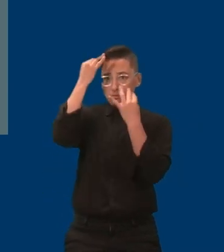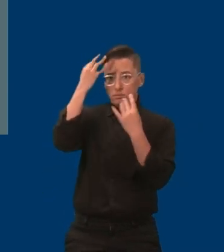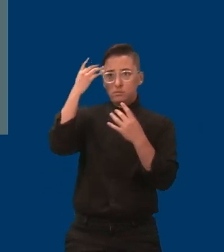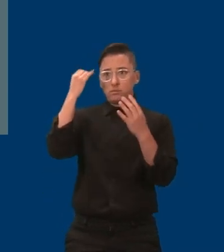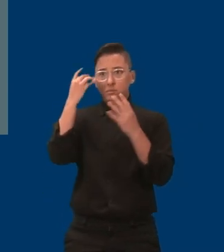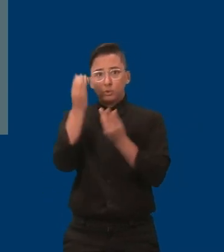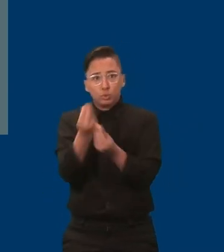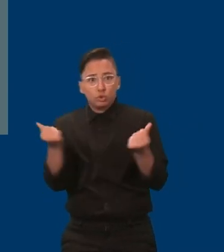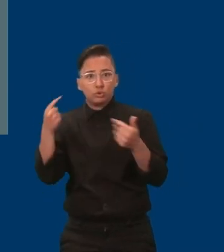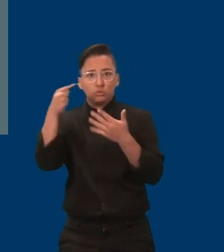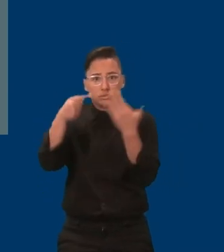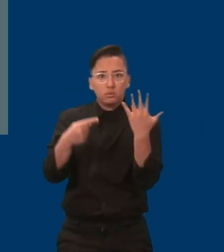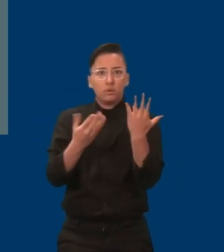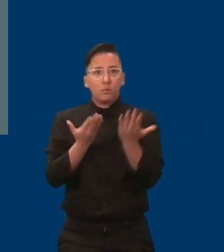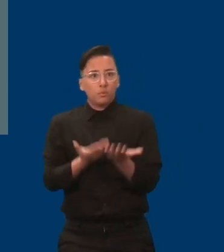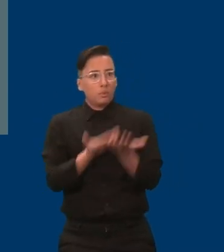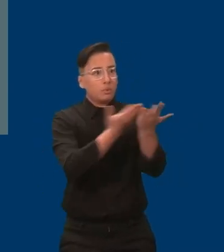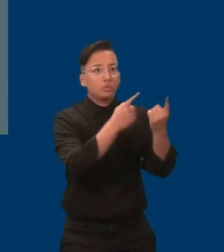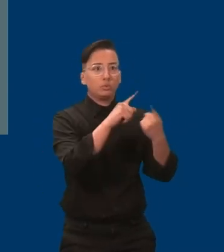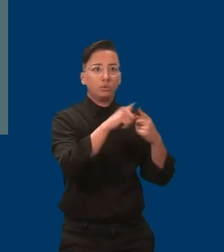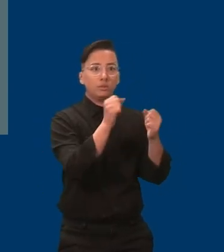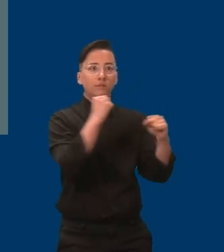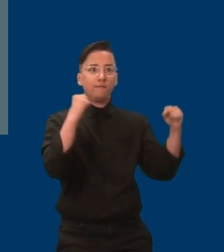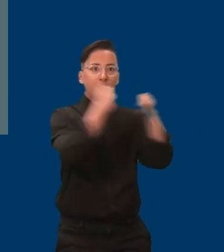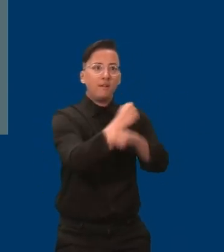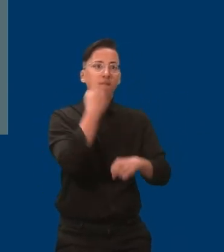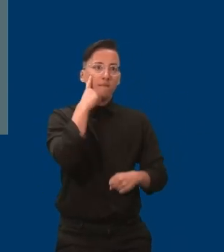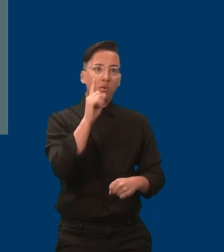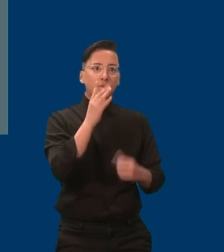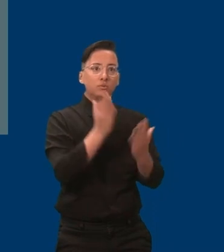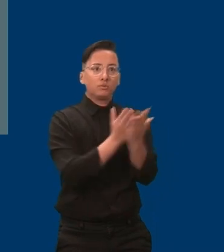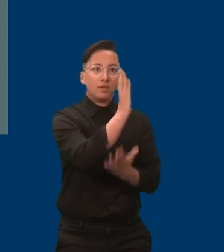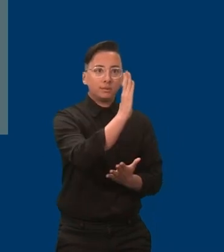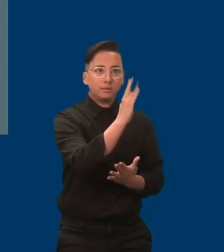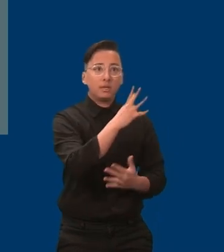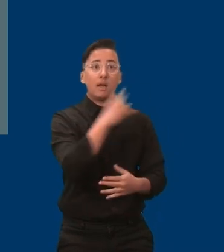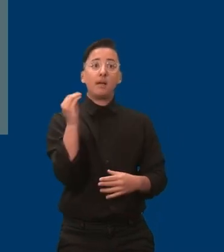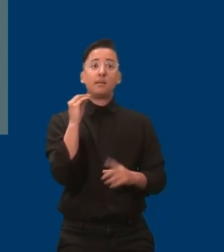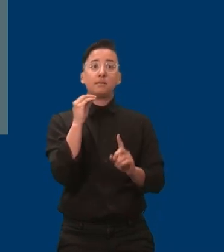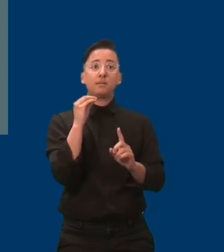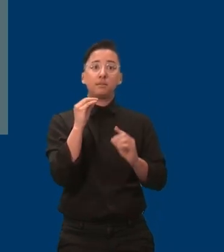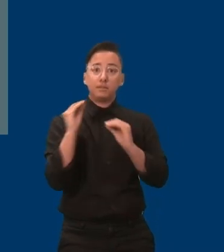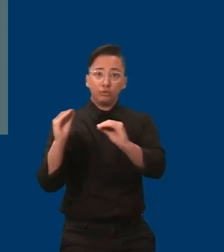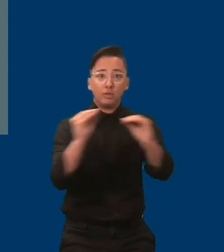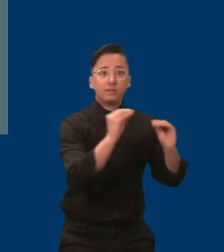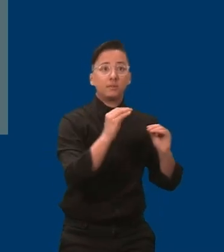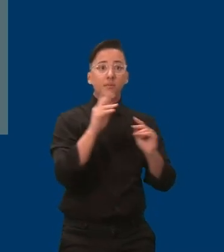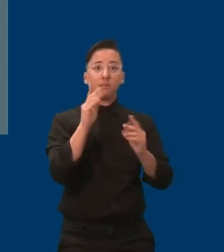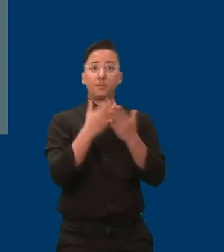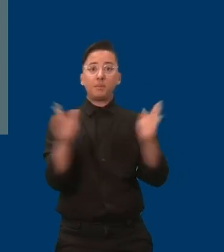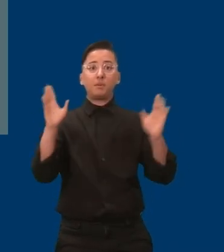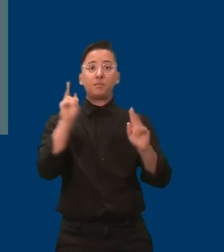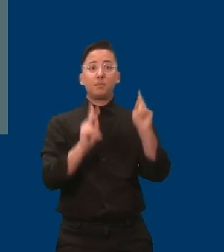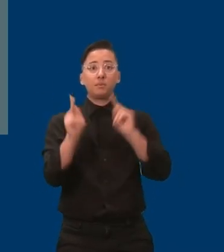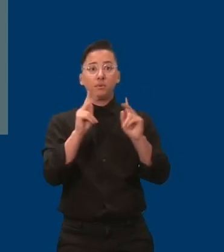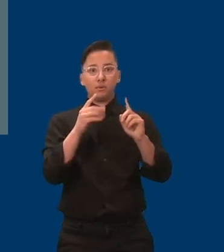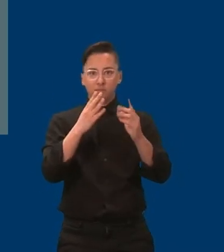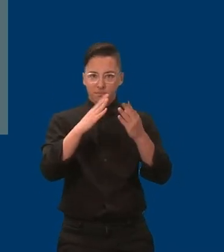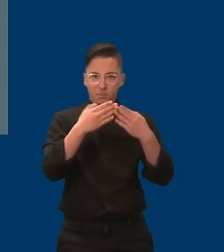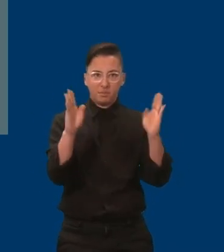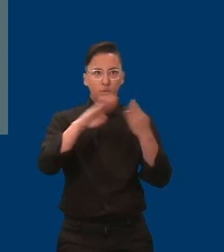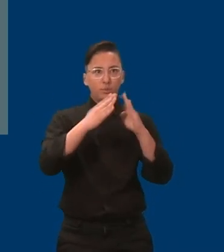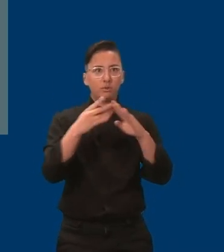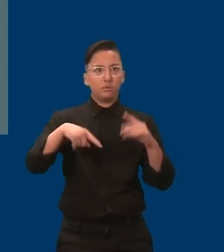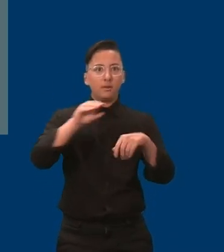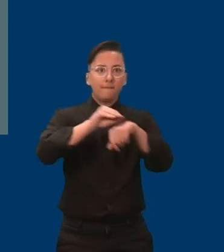table to continue to fight for our civil rights and educate the wider community about issues that affect our